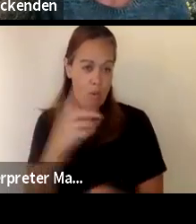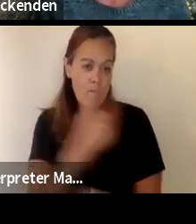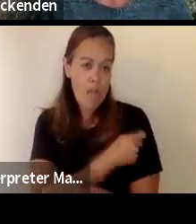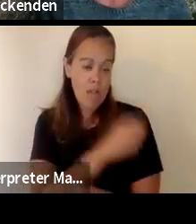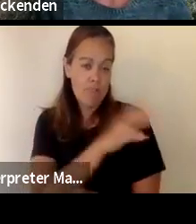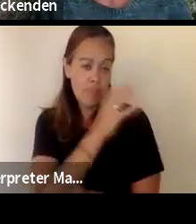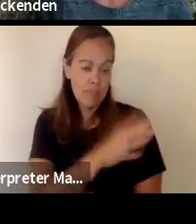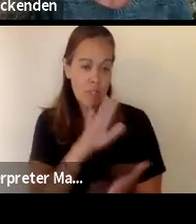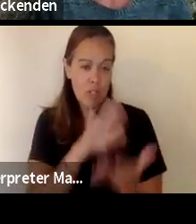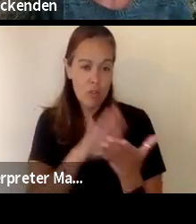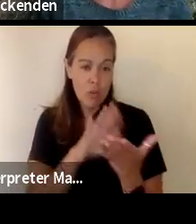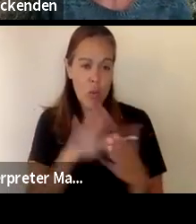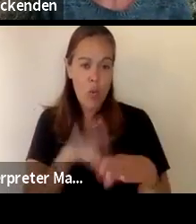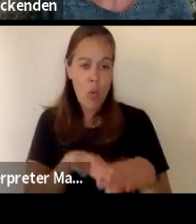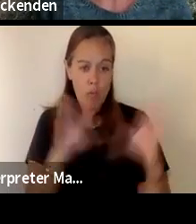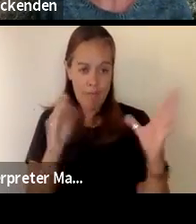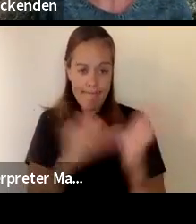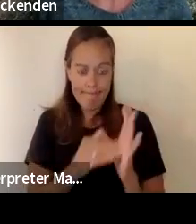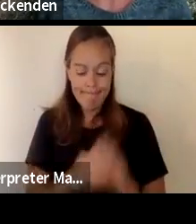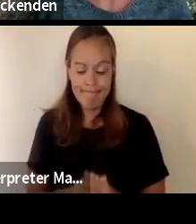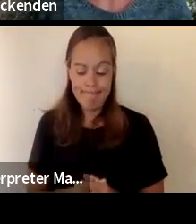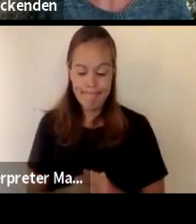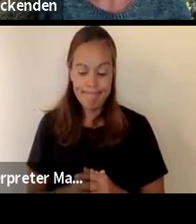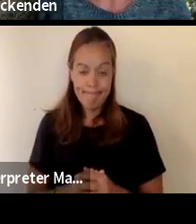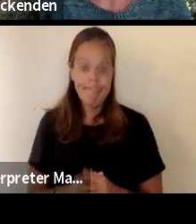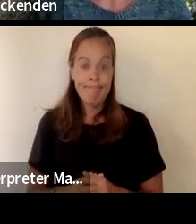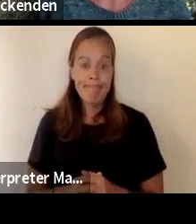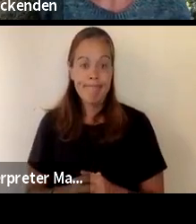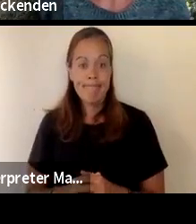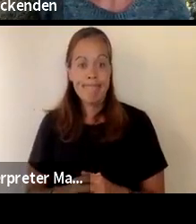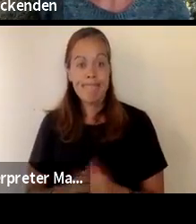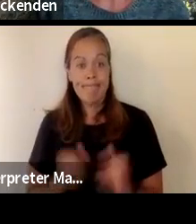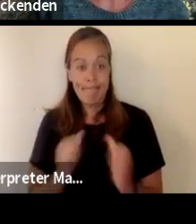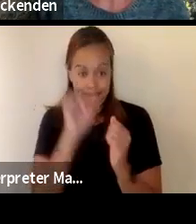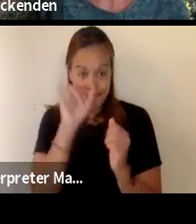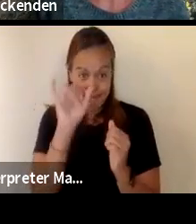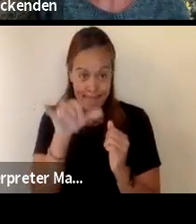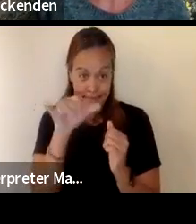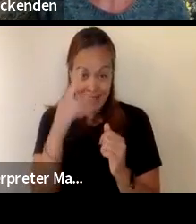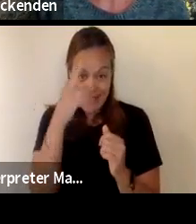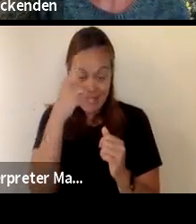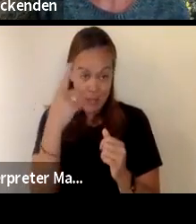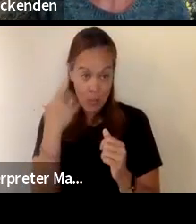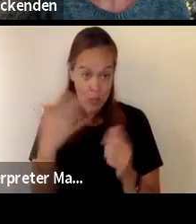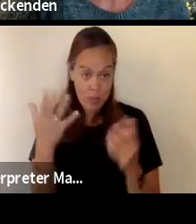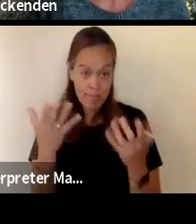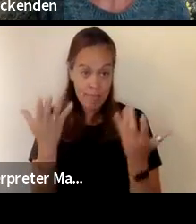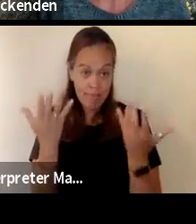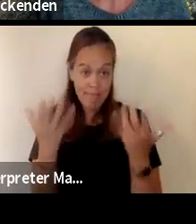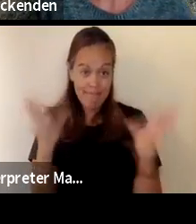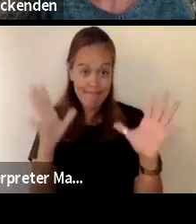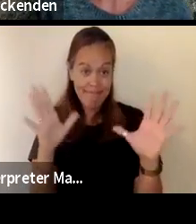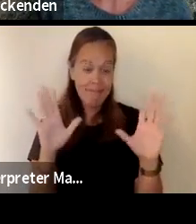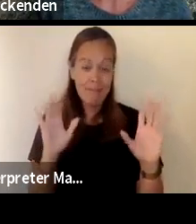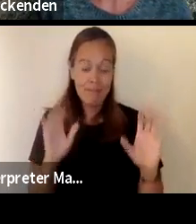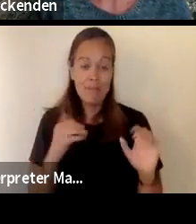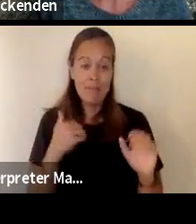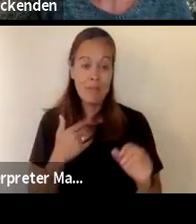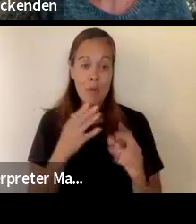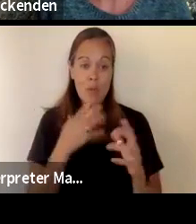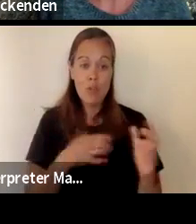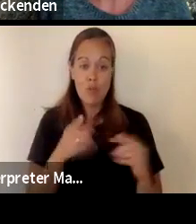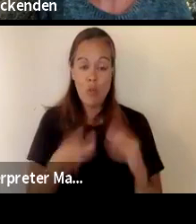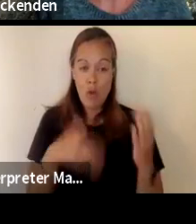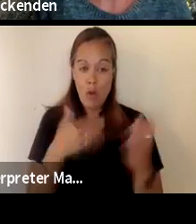school reopenings and with that i think we will call it a night we wish you all